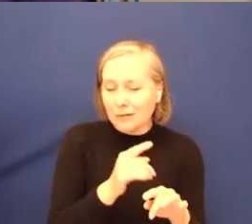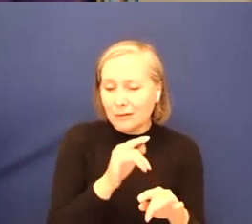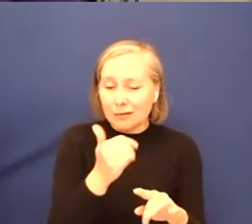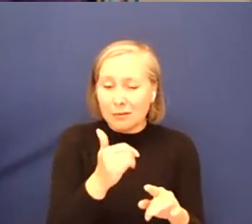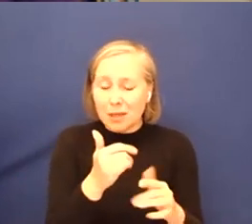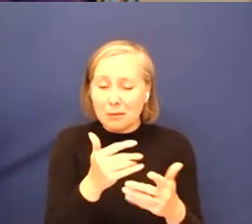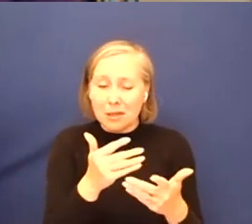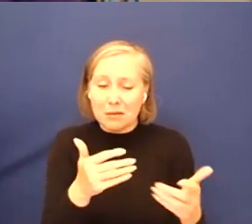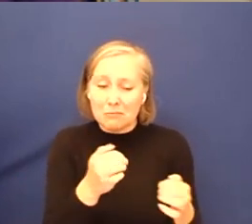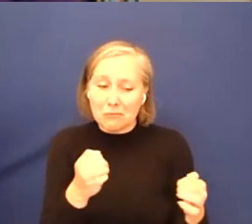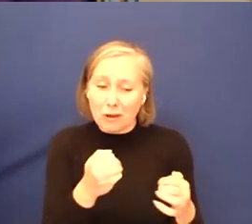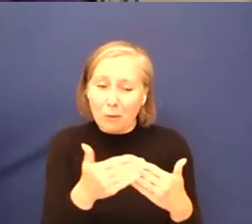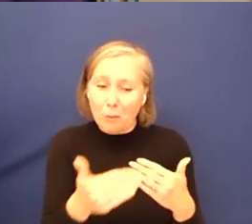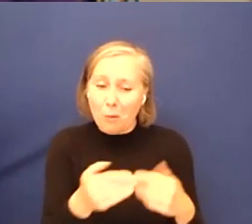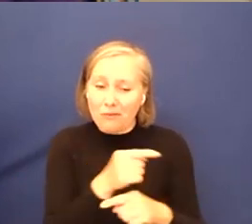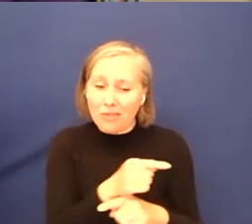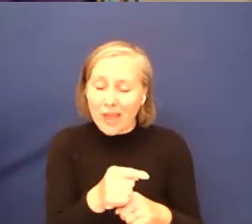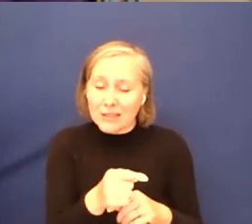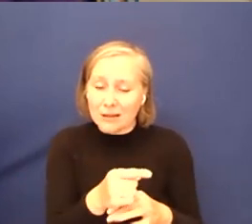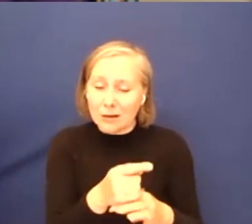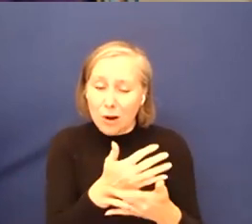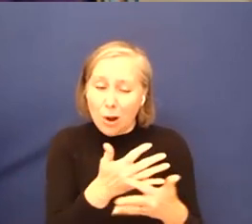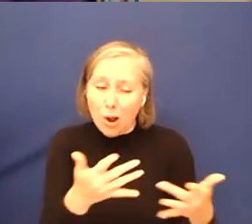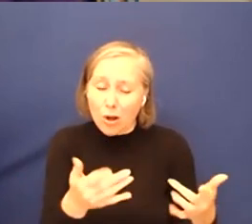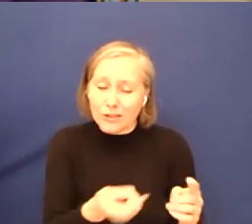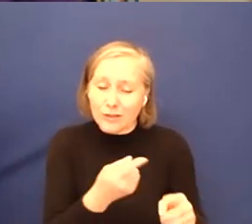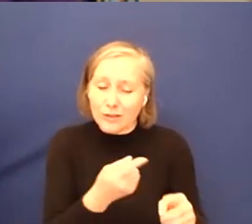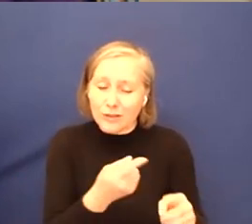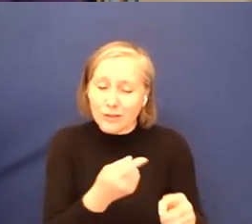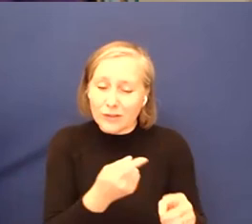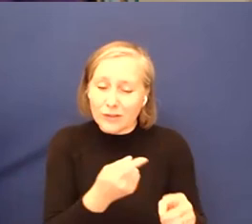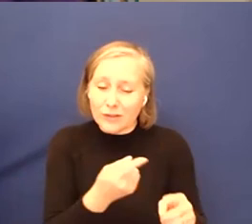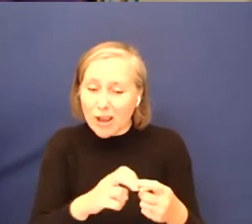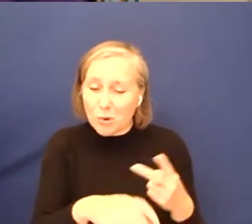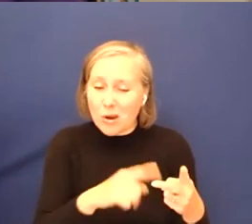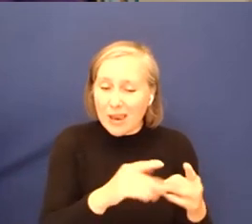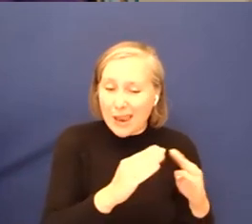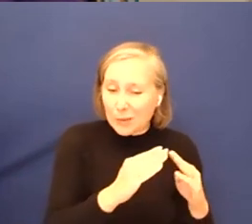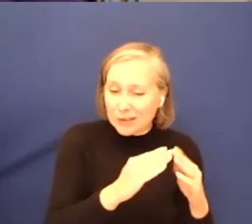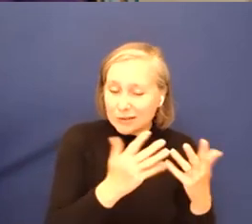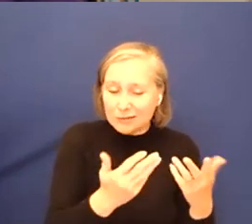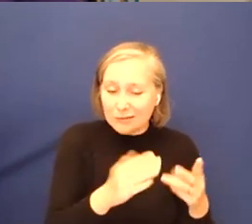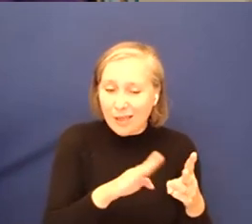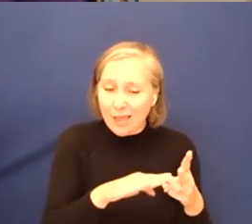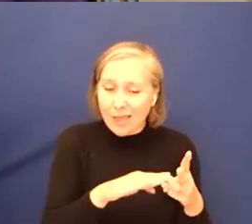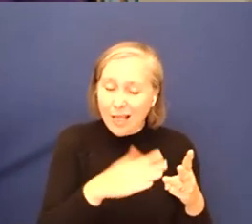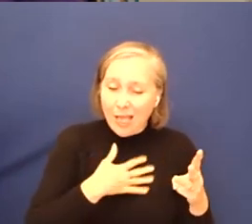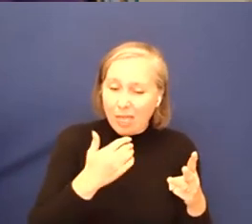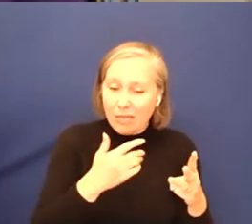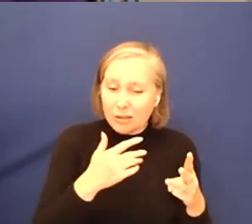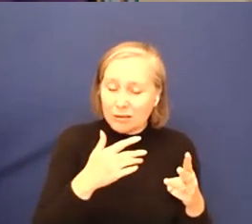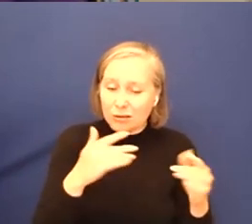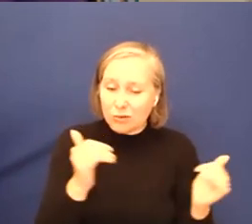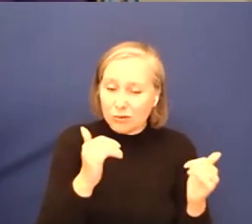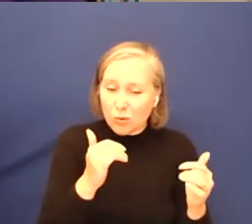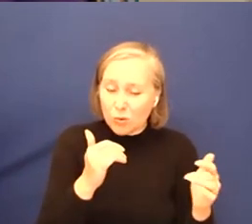space for more of that, you know, on all the issues that affect us, whether it's transport, whether it's housing, whether it's health and social care,